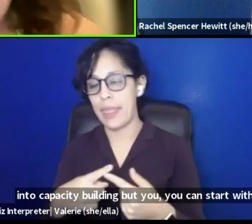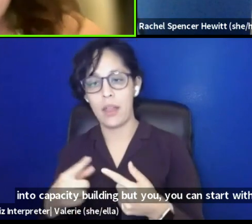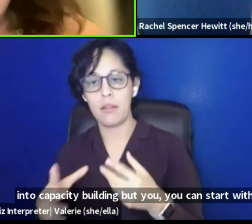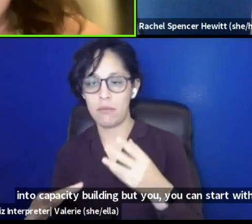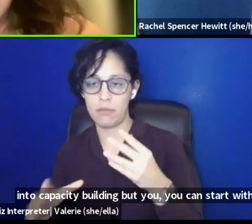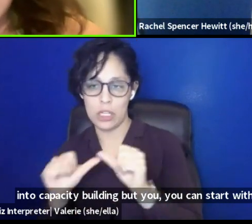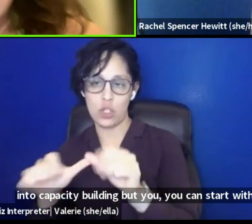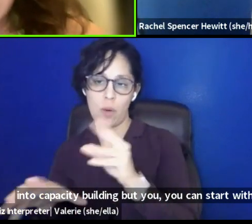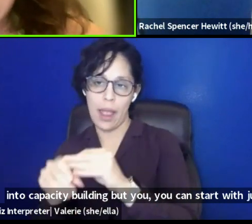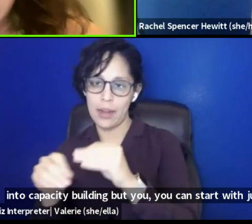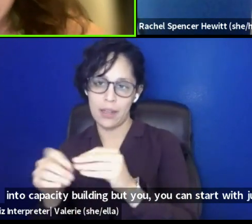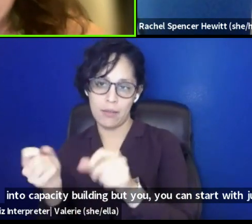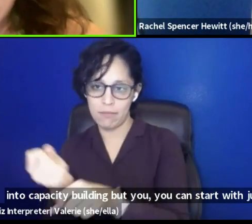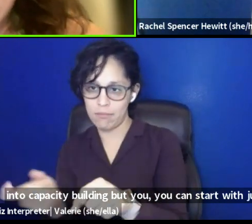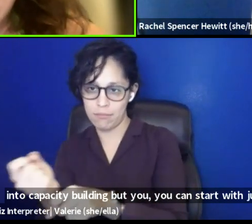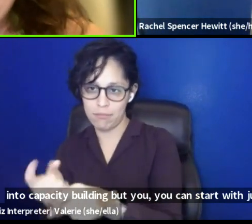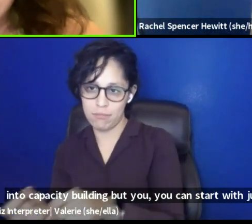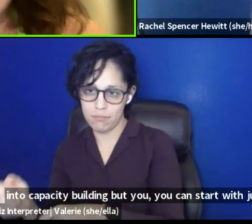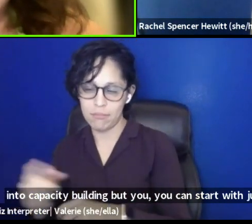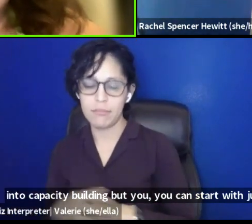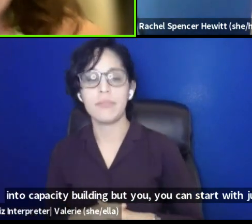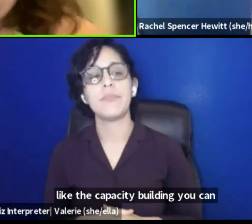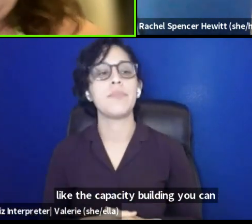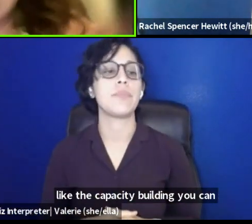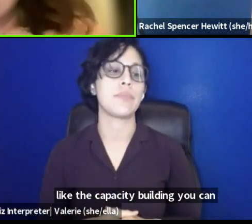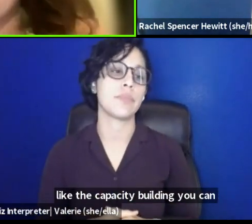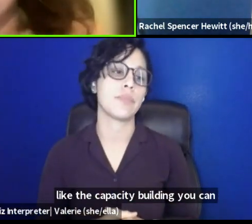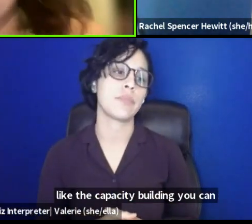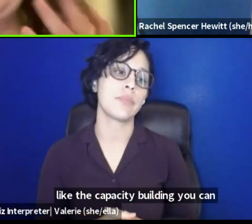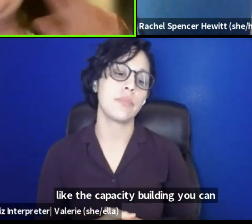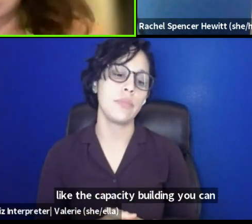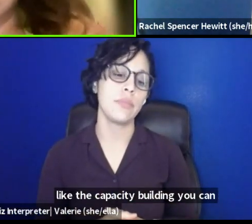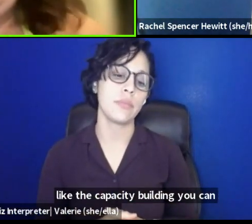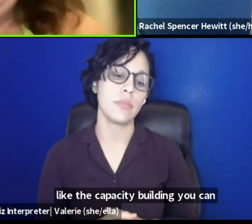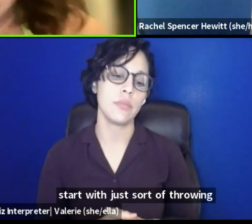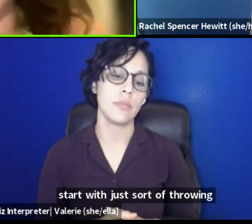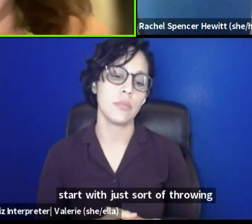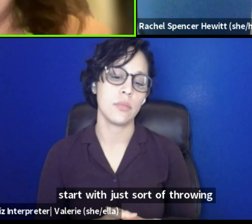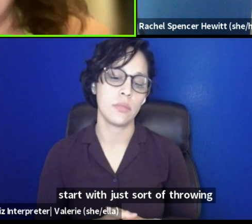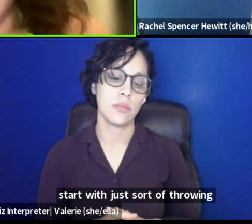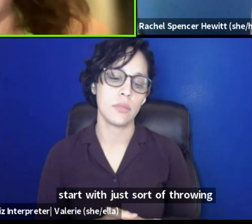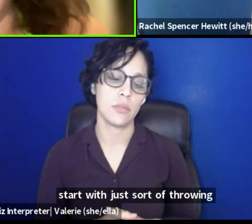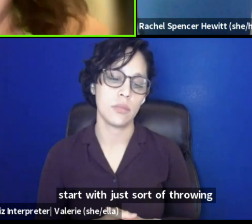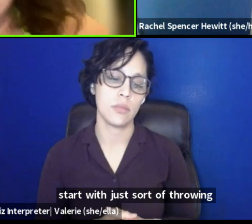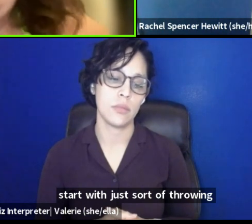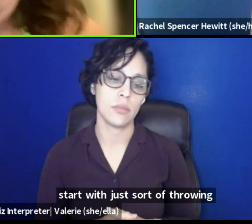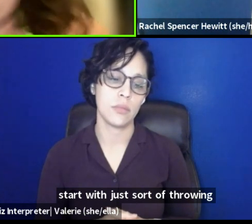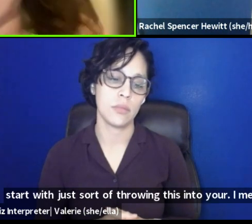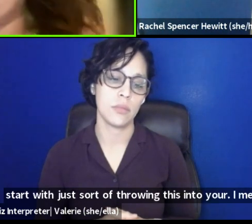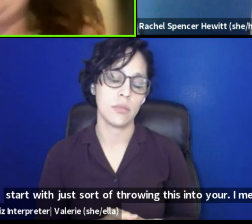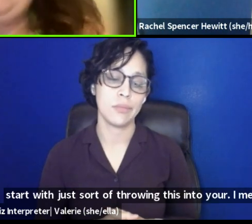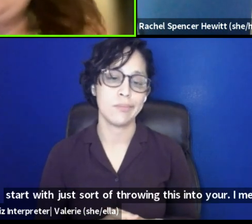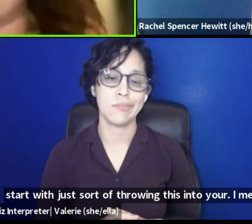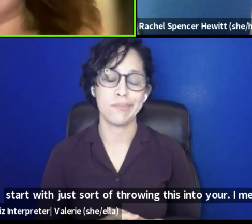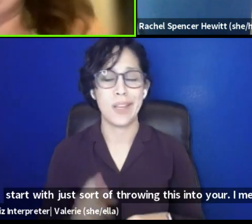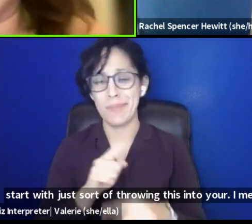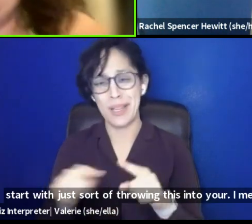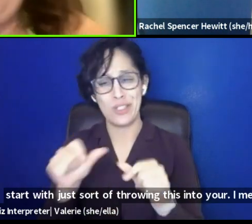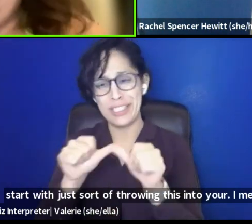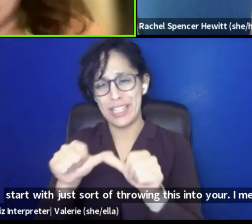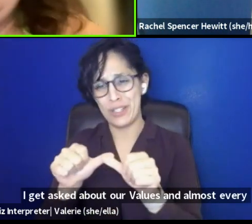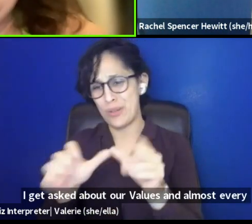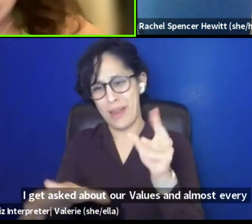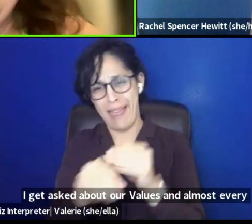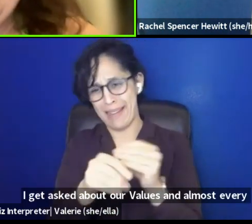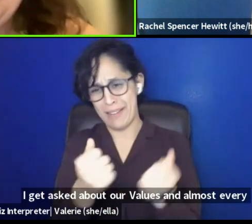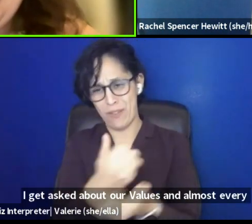the capacity building. You can start with just sort of throwing this into your, I mean, I get asked about our values in almost